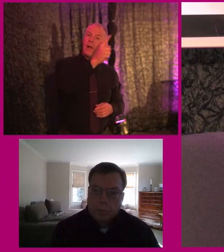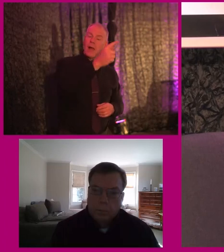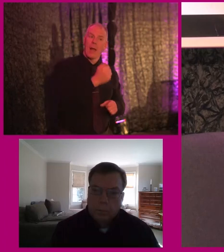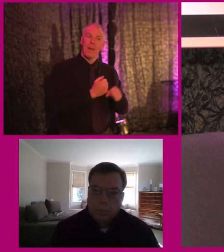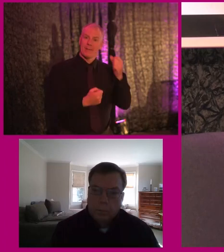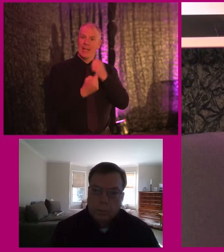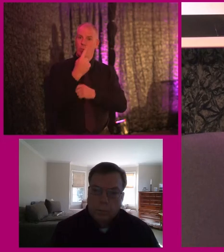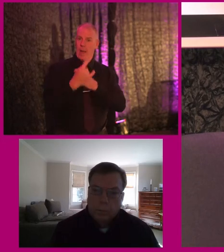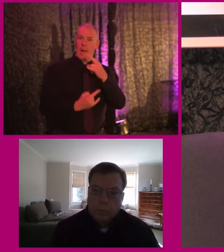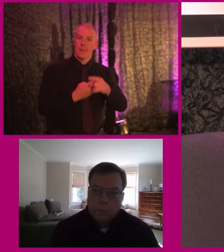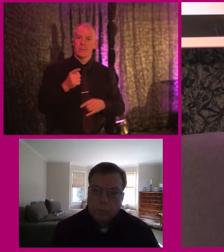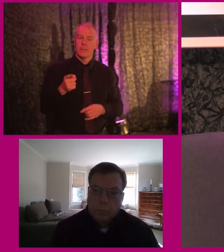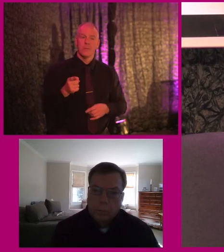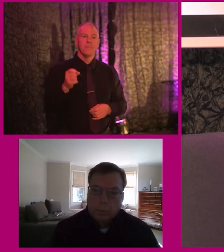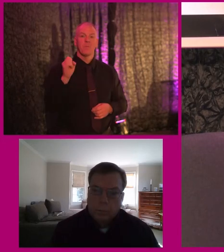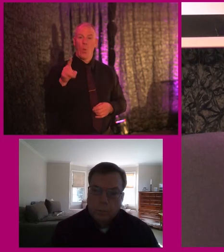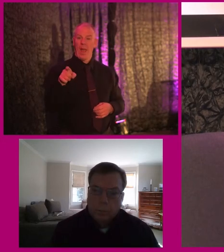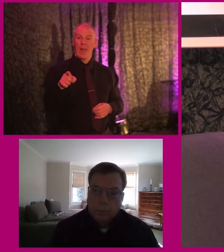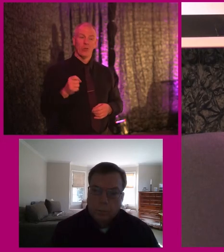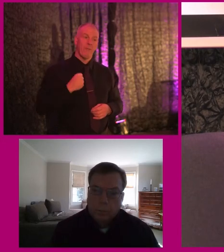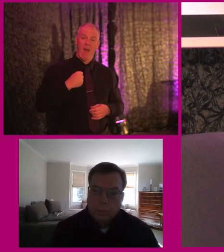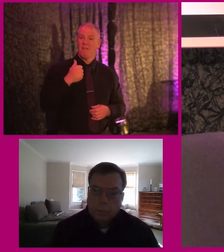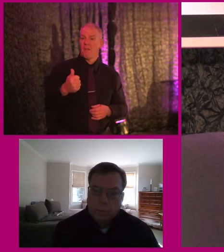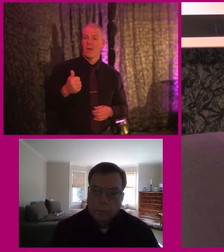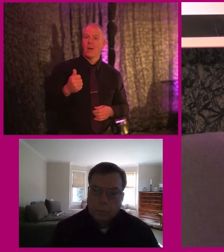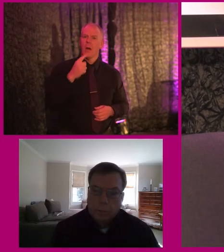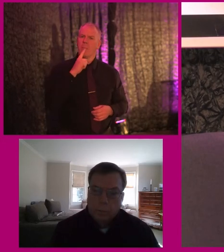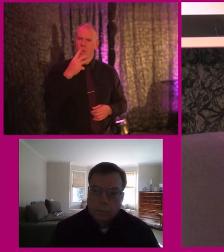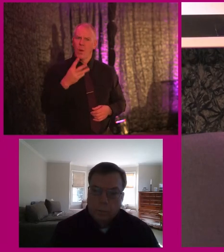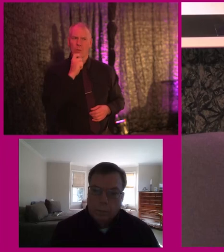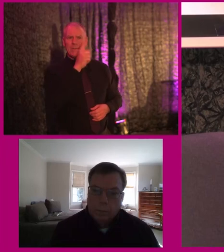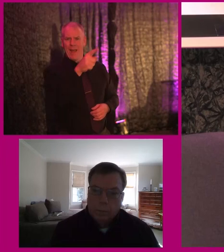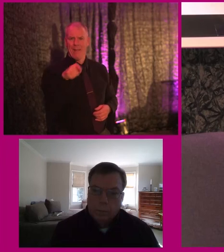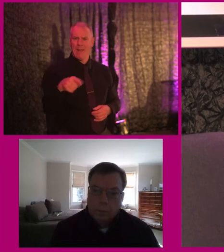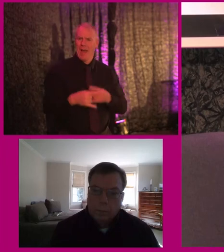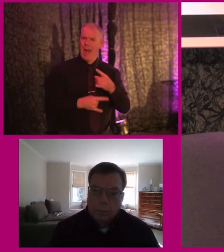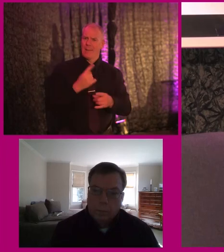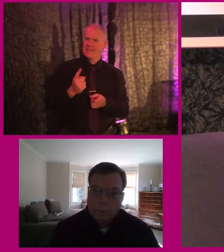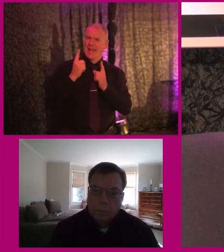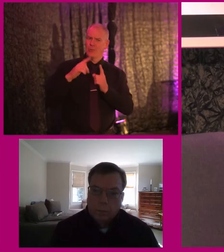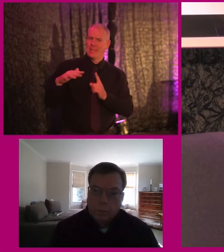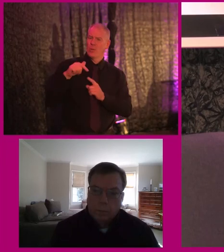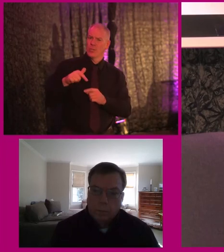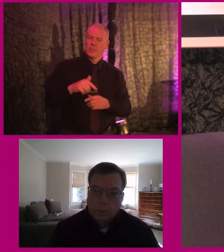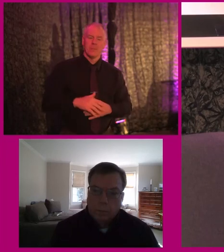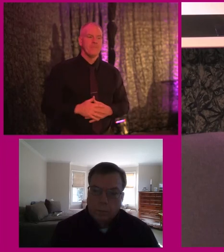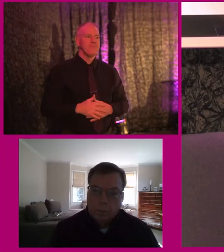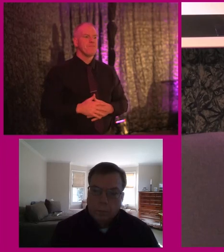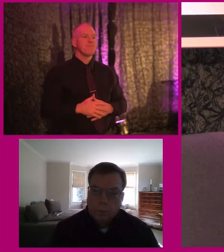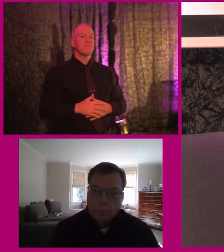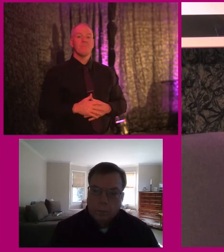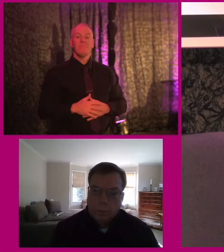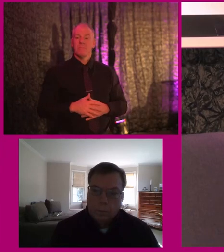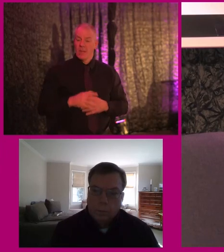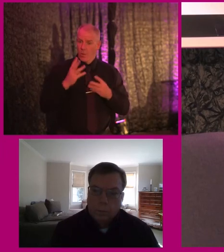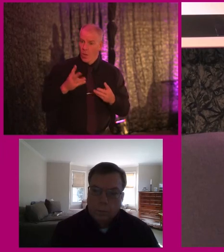issue that had arisen. She was OK. She survived it. But she wanted to tell them that this was a dangerous scenario. And she was told,